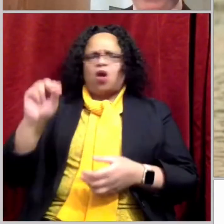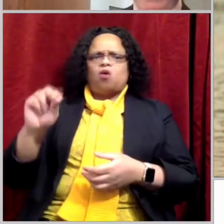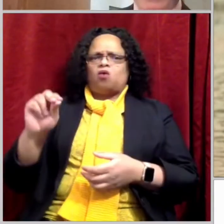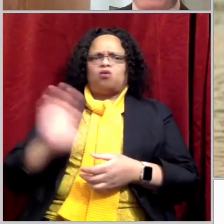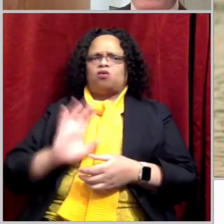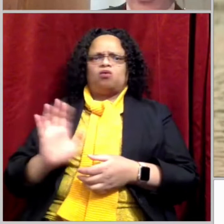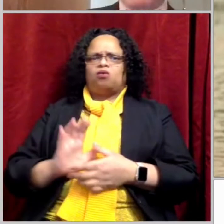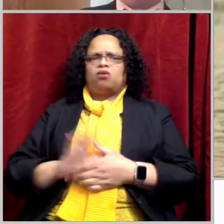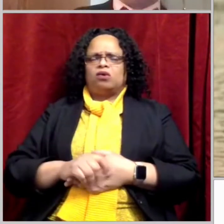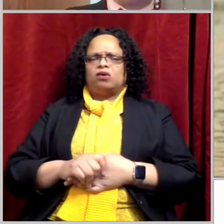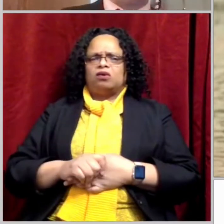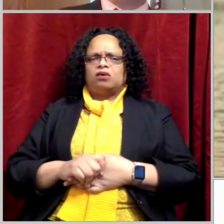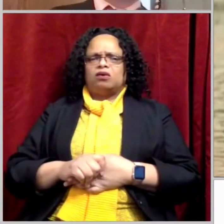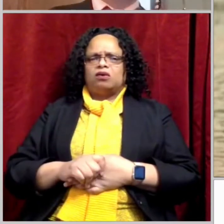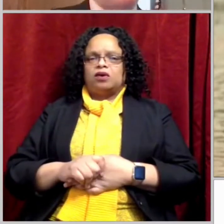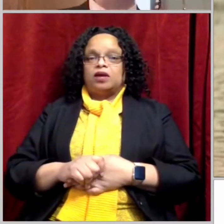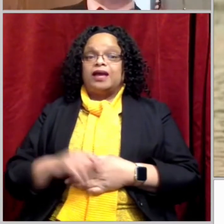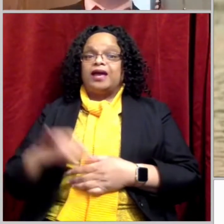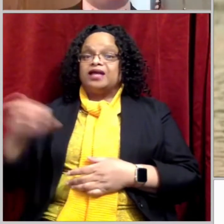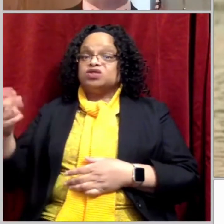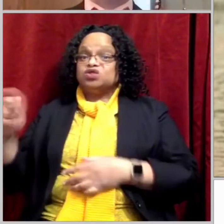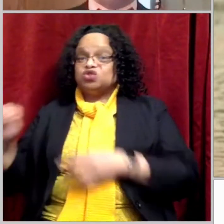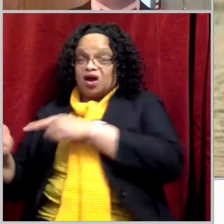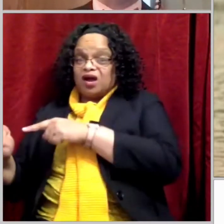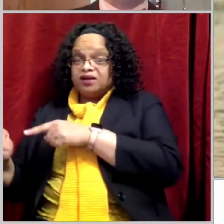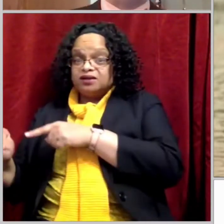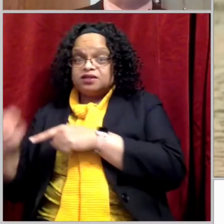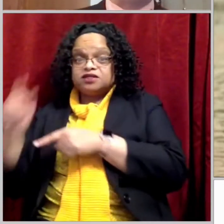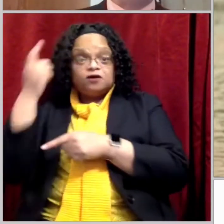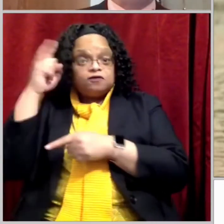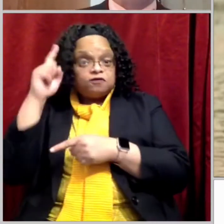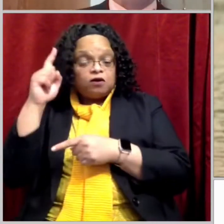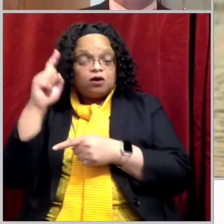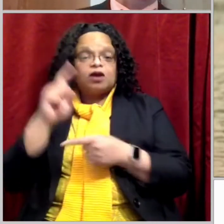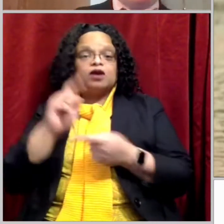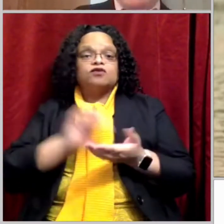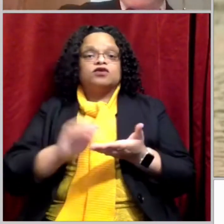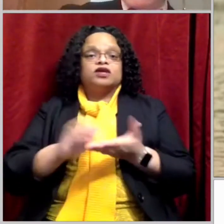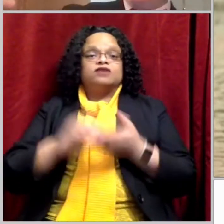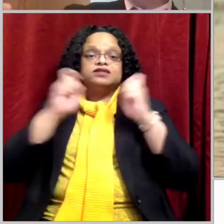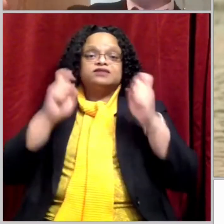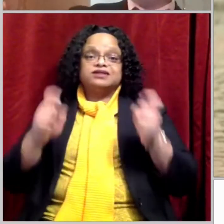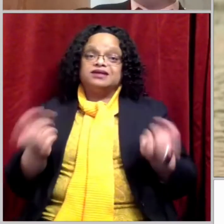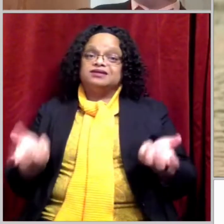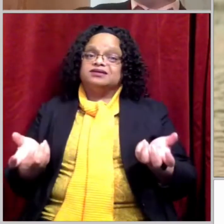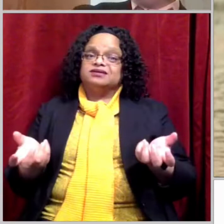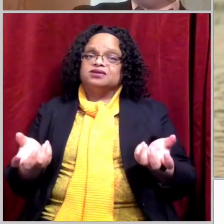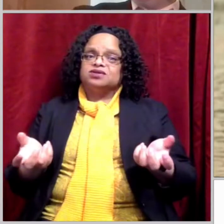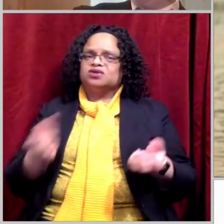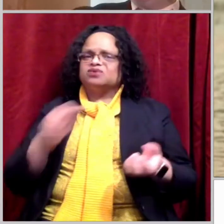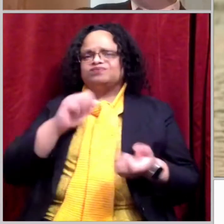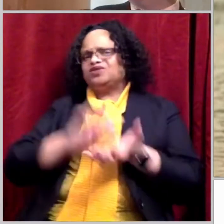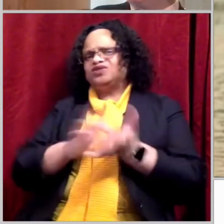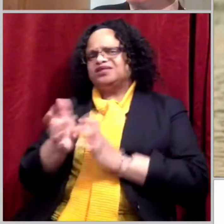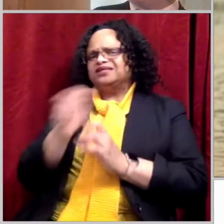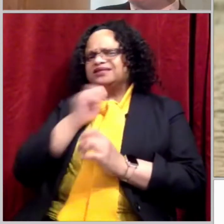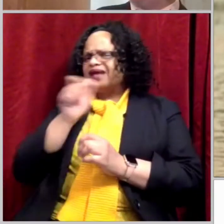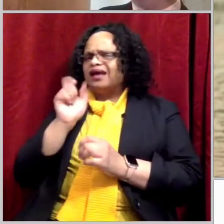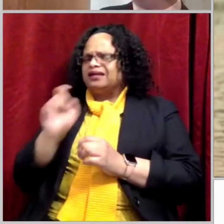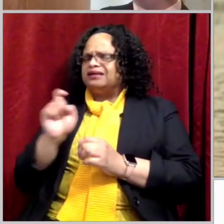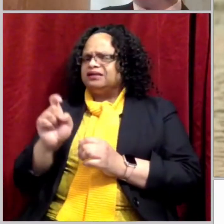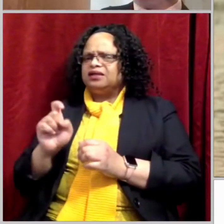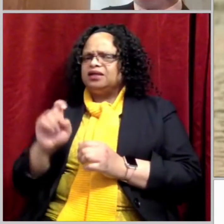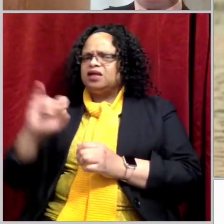And John's baptism was for the forgiveness of sins. So Jesus didn't meet those two